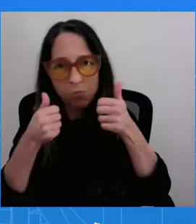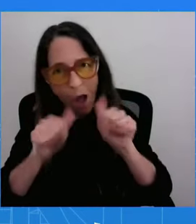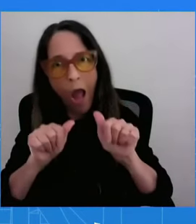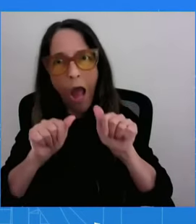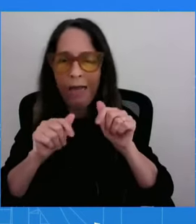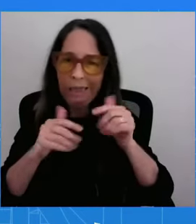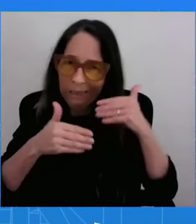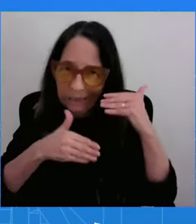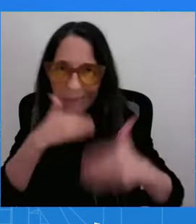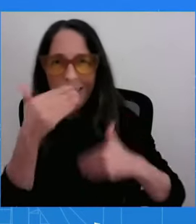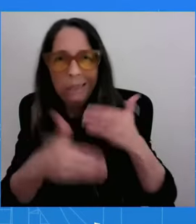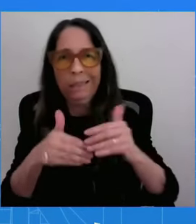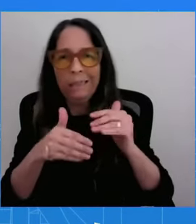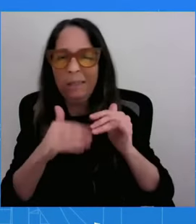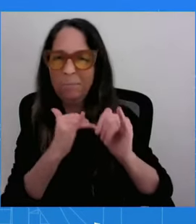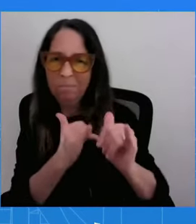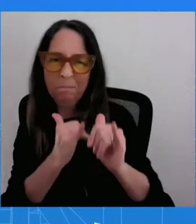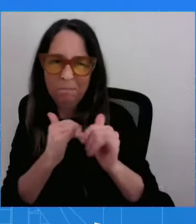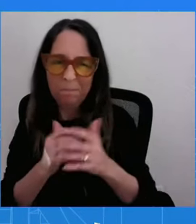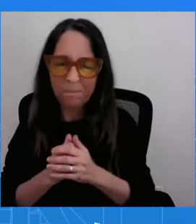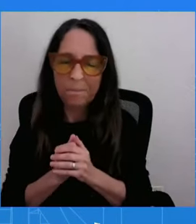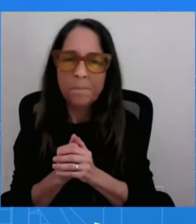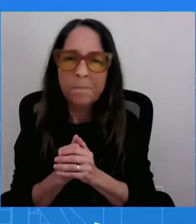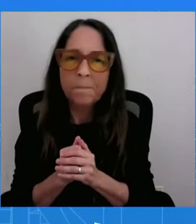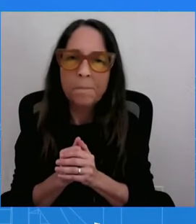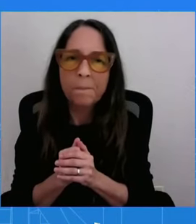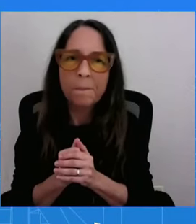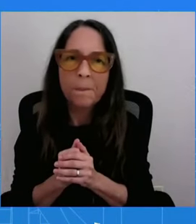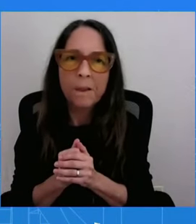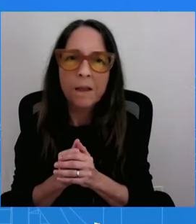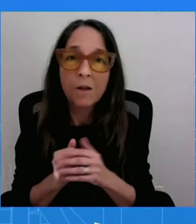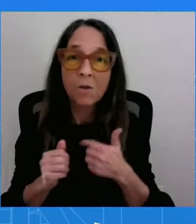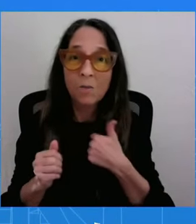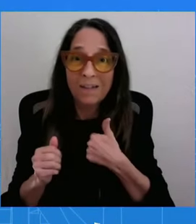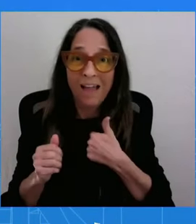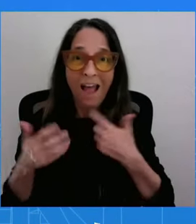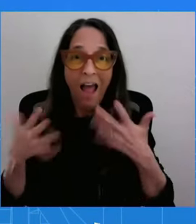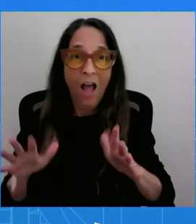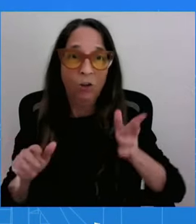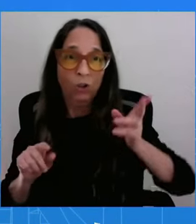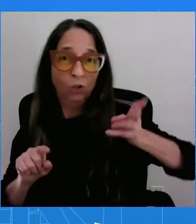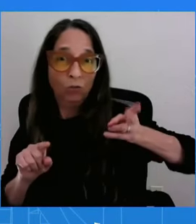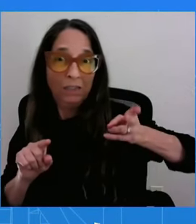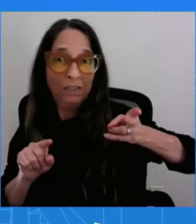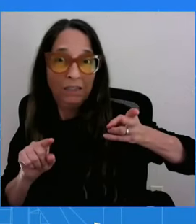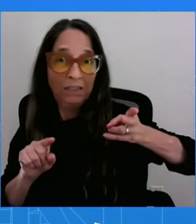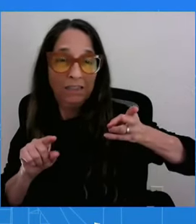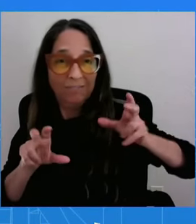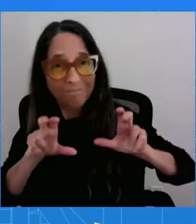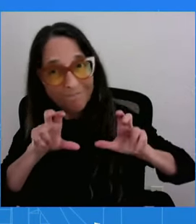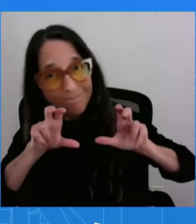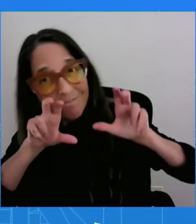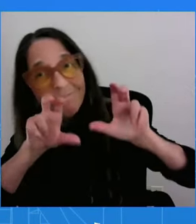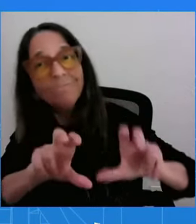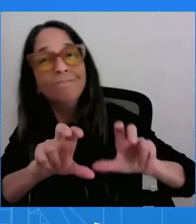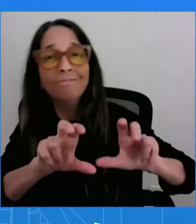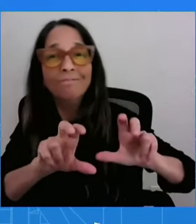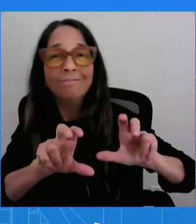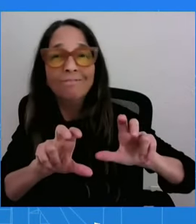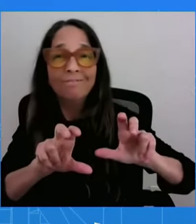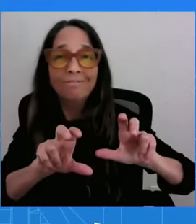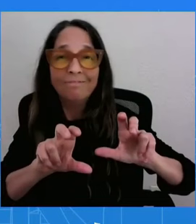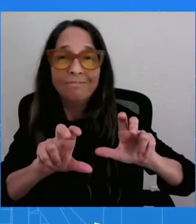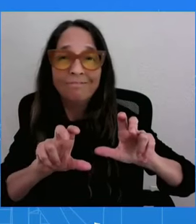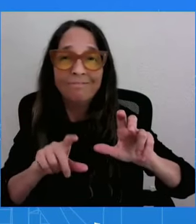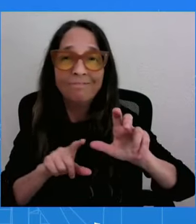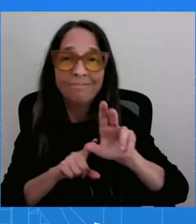putting that aside, we've made historic investments in HBCUs, and we have,